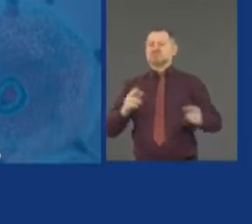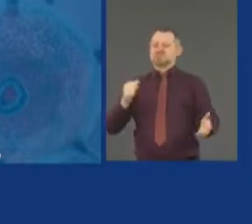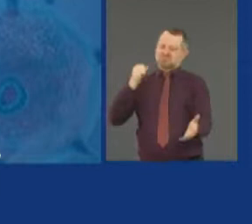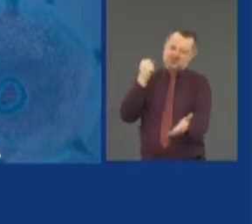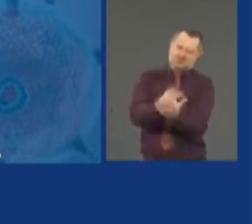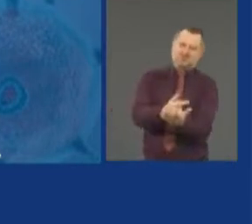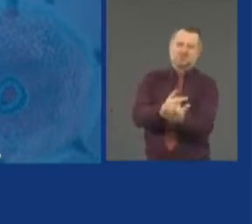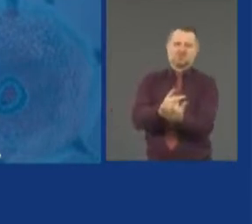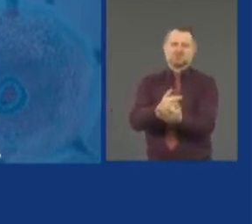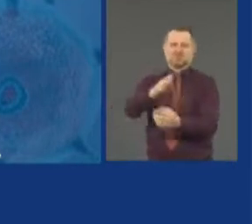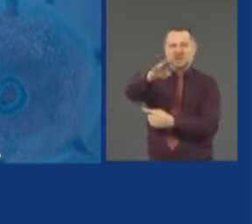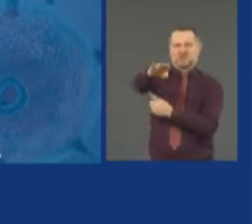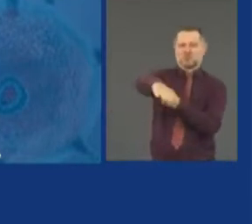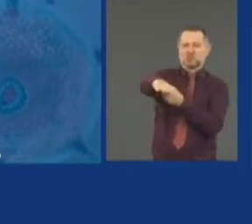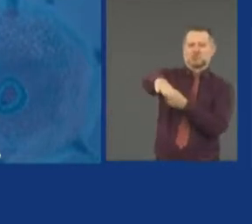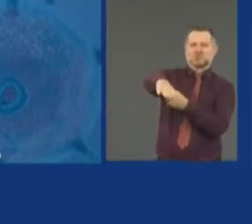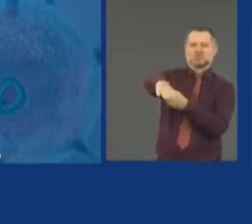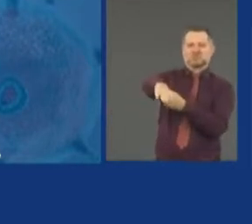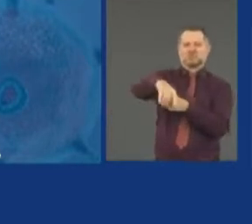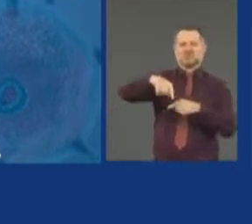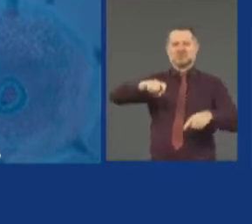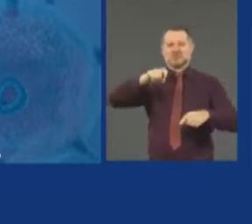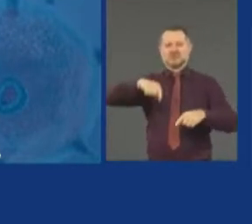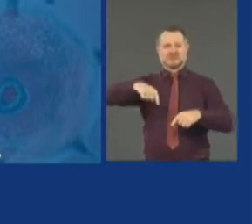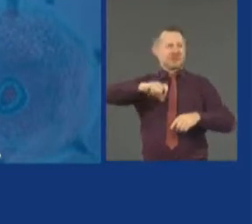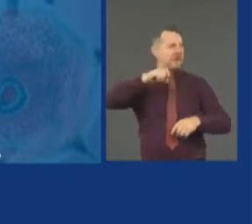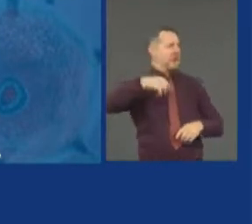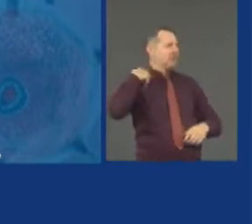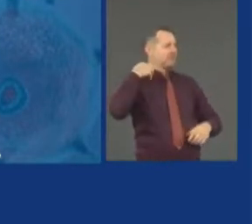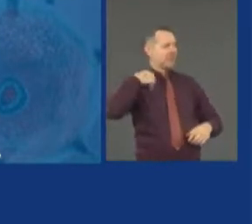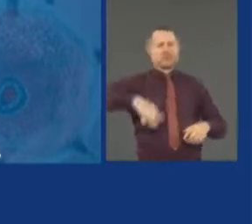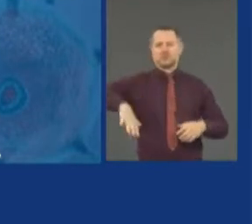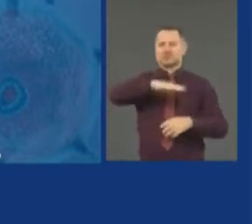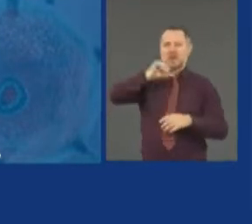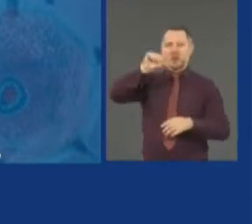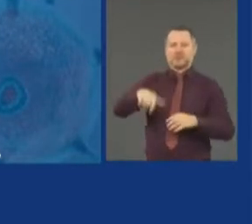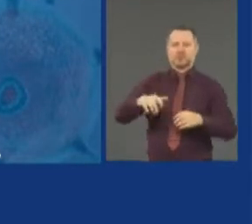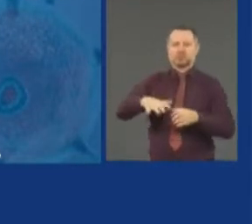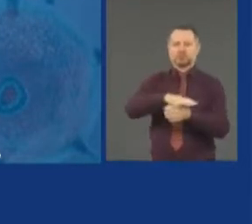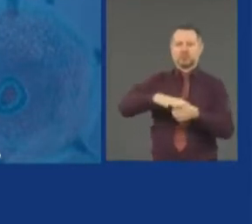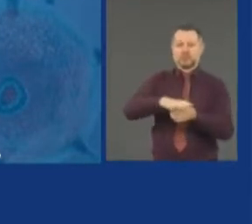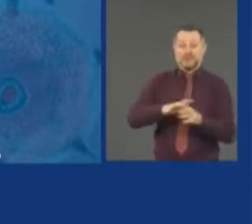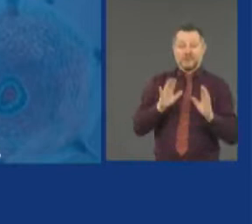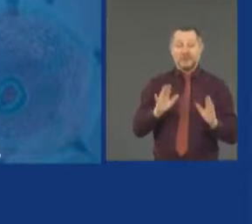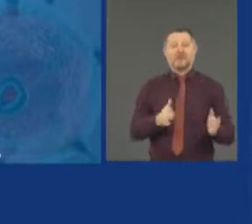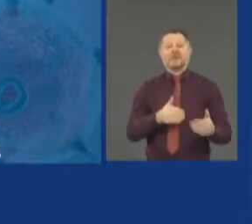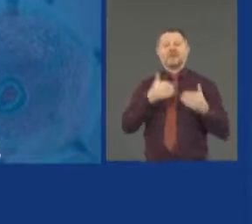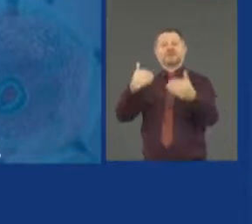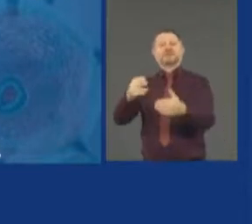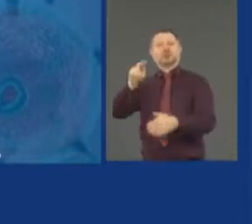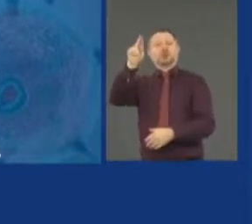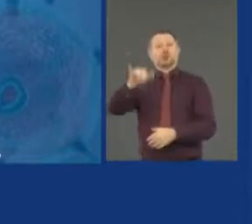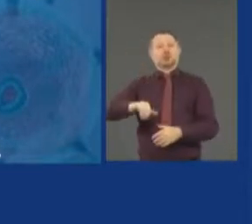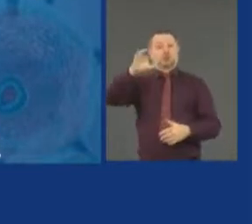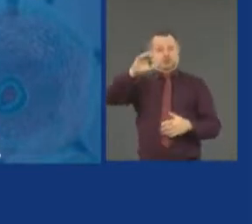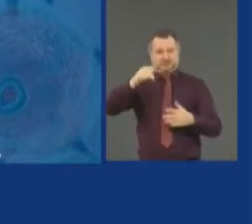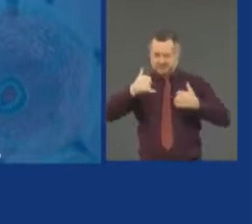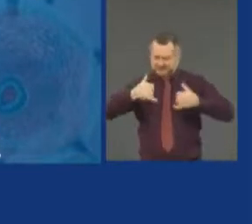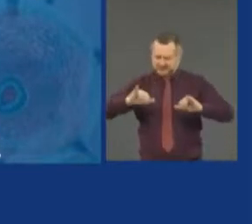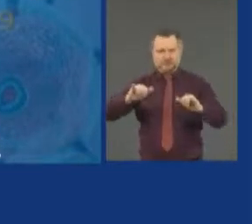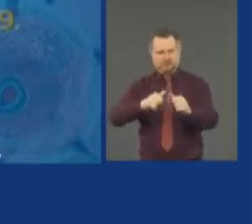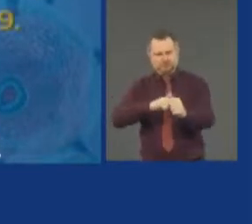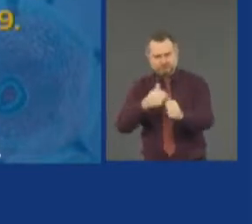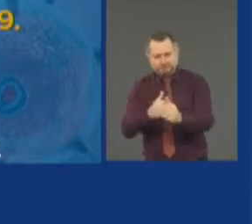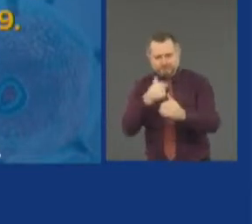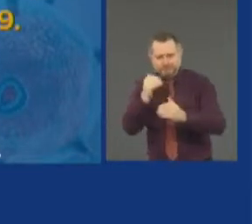region will go into phase two. New York City is on track, in the midst of all of this, to open phase one